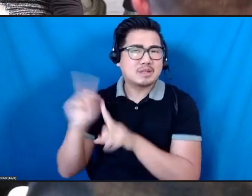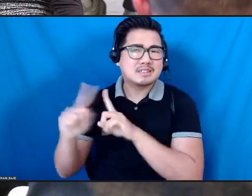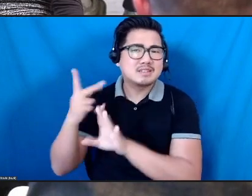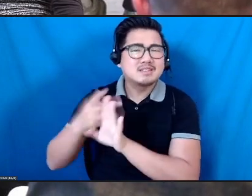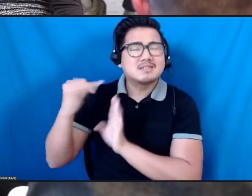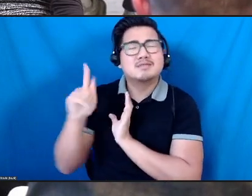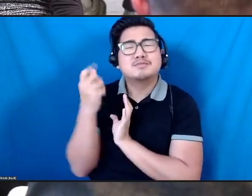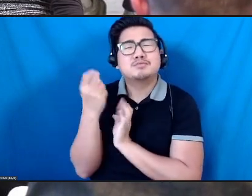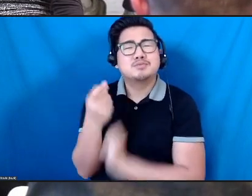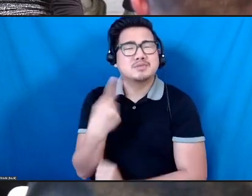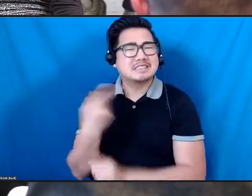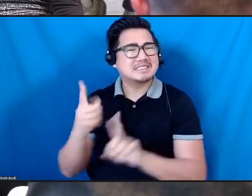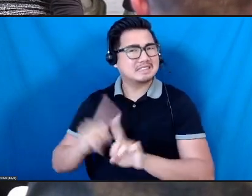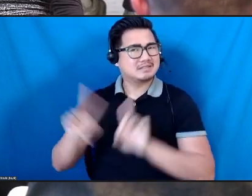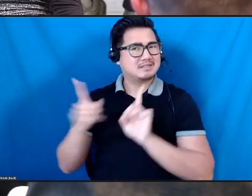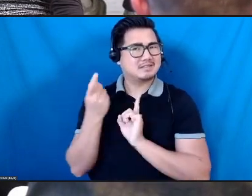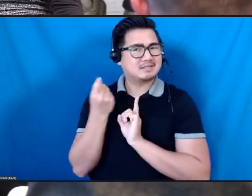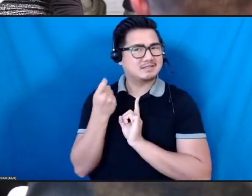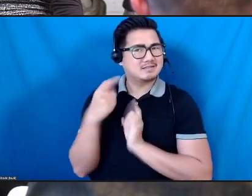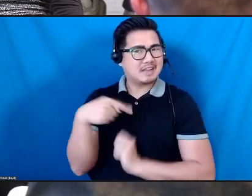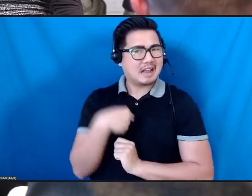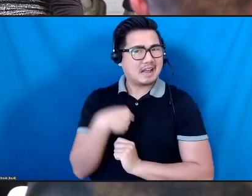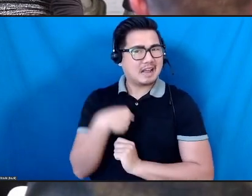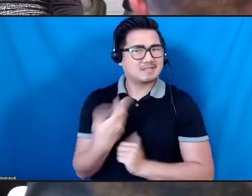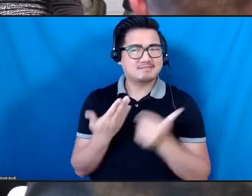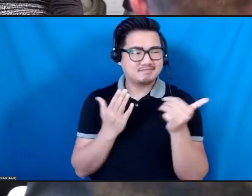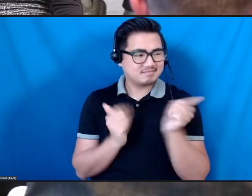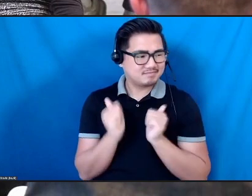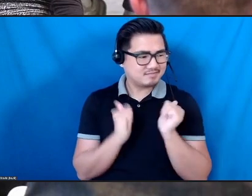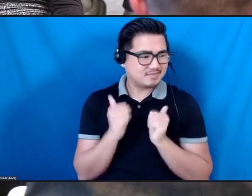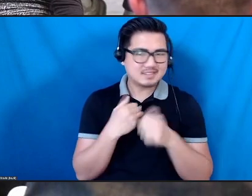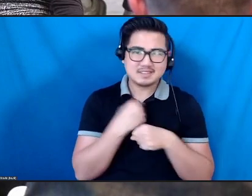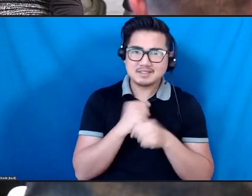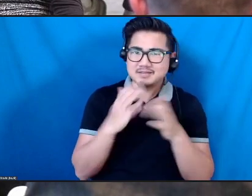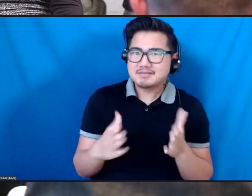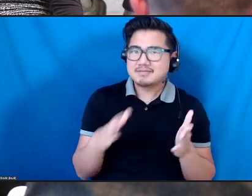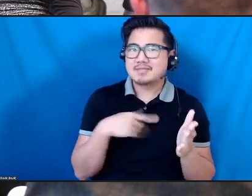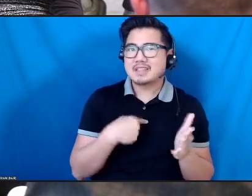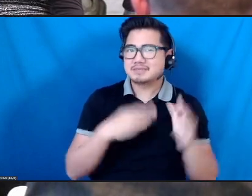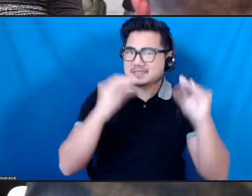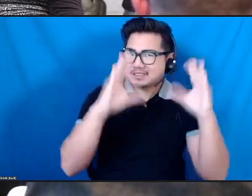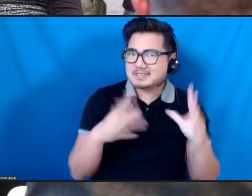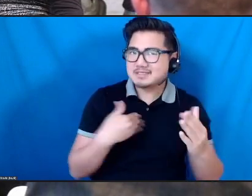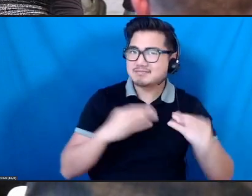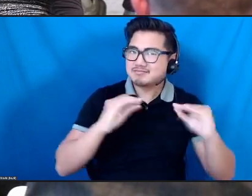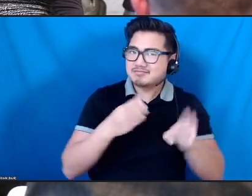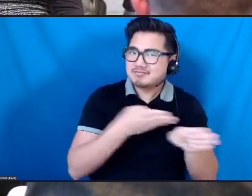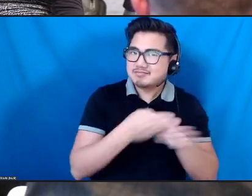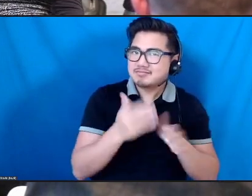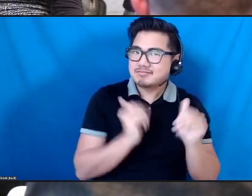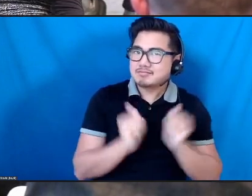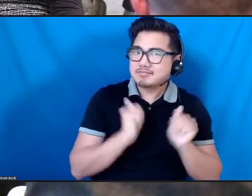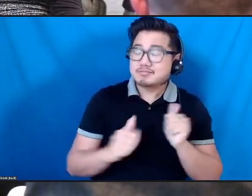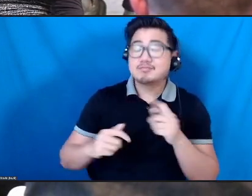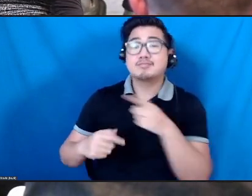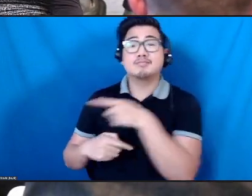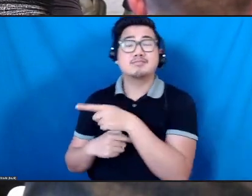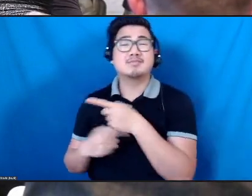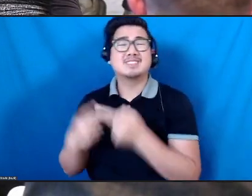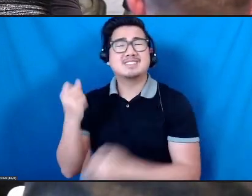my, you know, I'm a theater maker and my faculty position has primarily been in theater. And I think when the Lab was